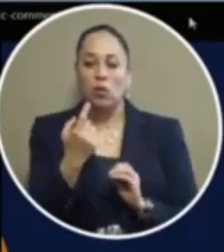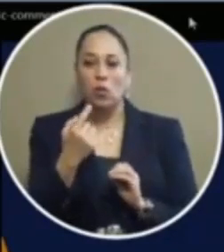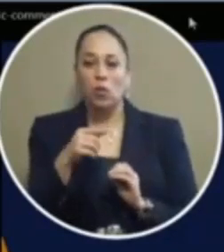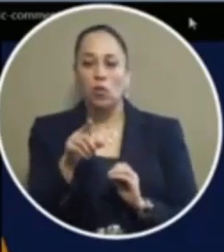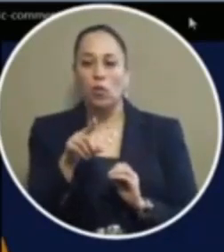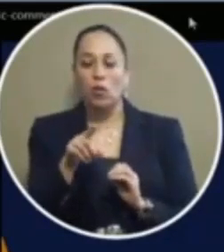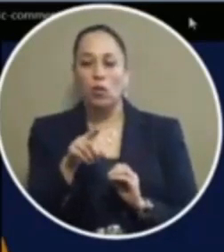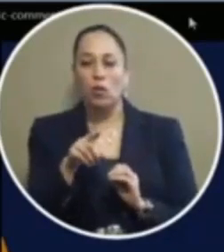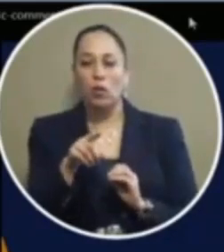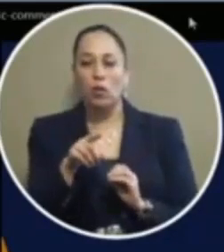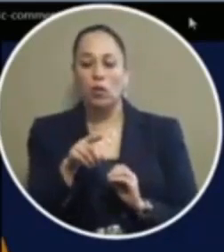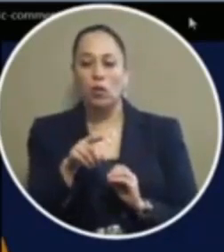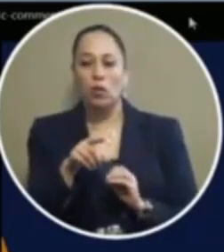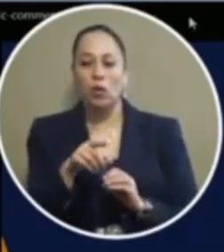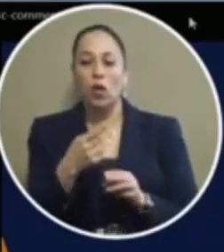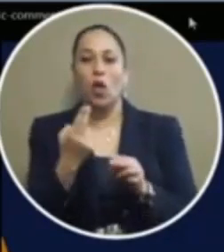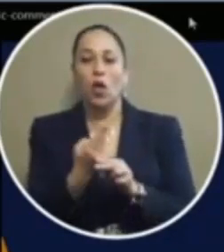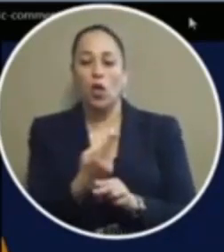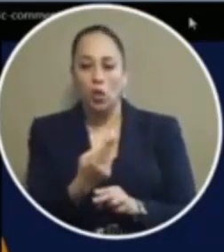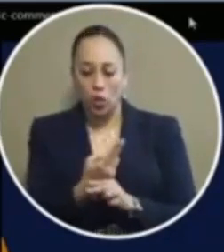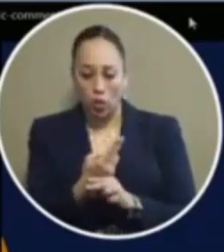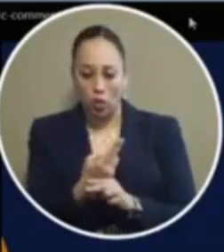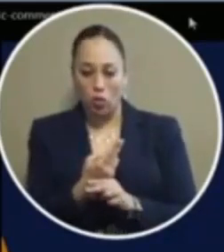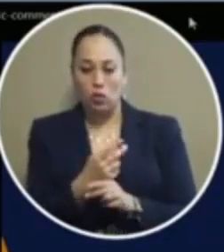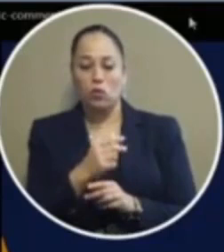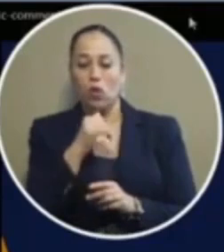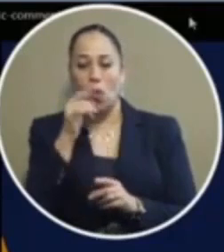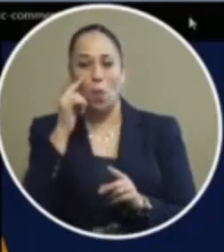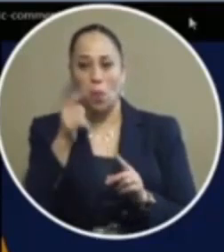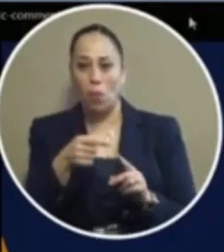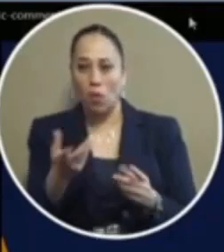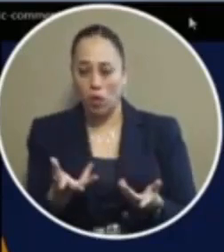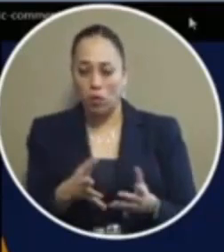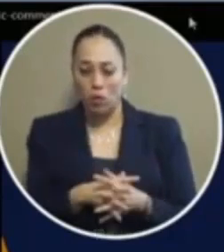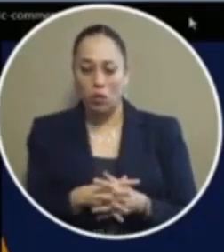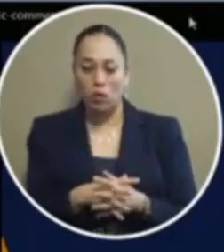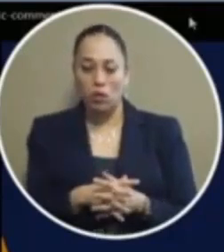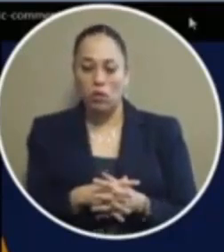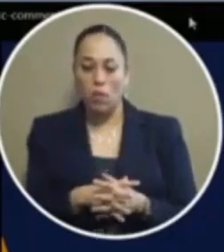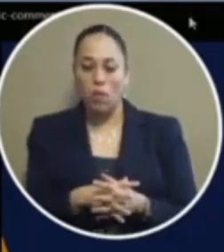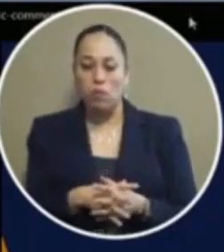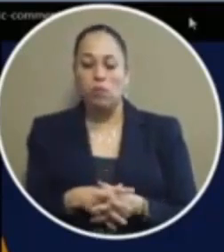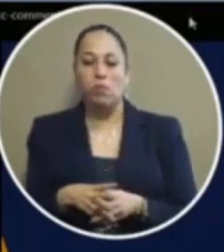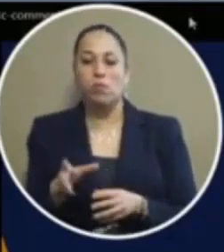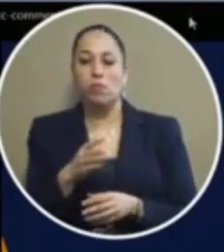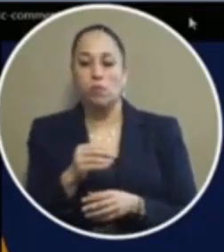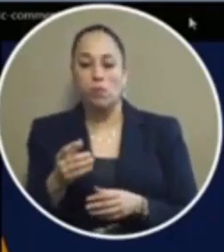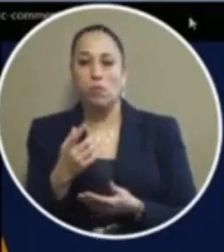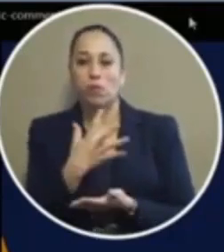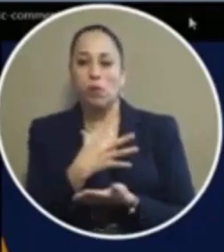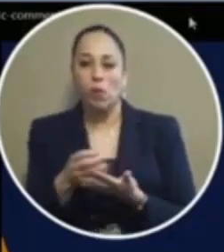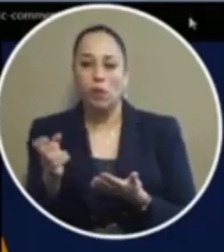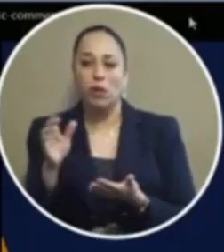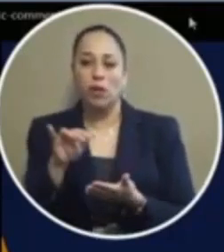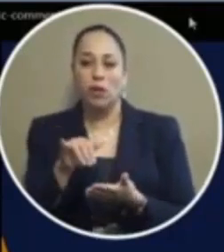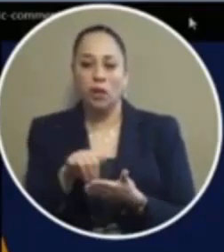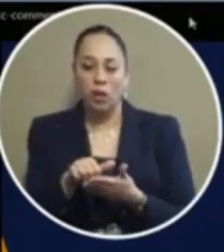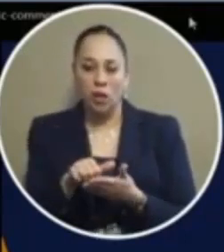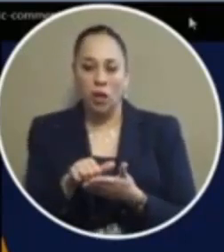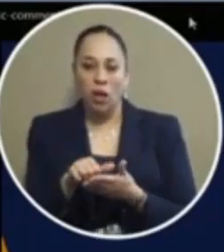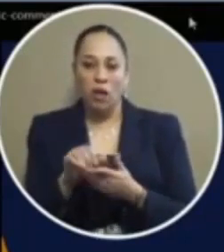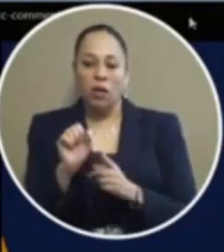you utilized for medicinal purposes and to waste that power especially during the corona